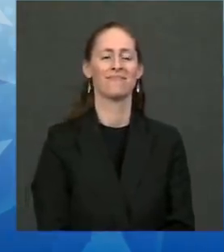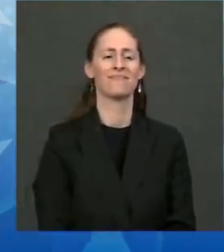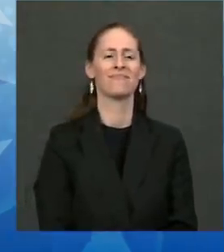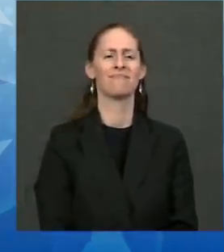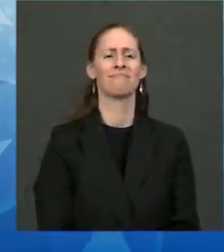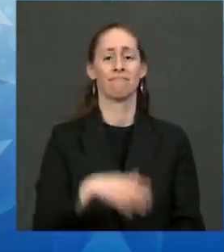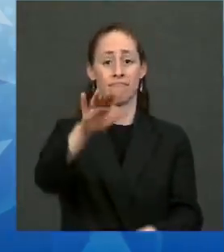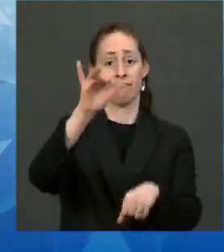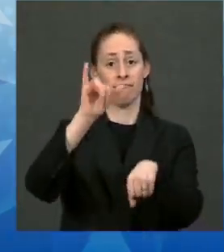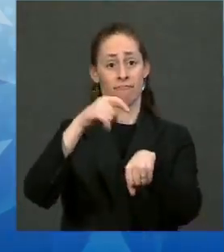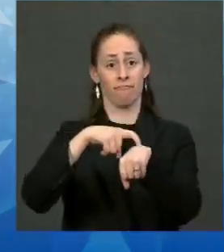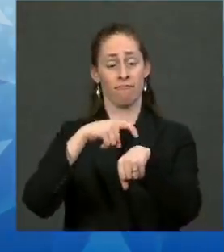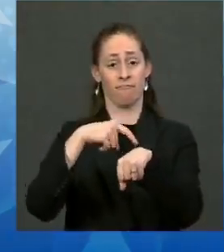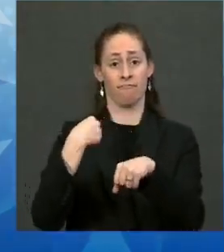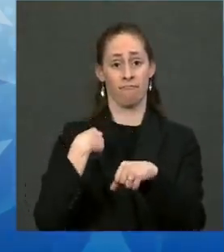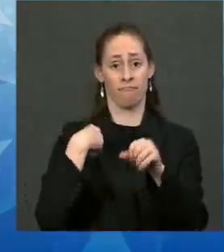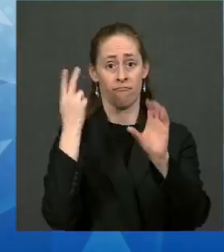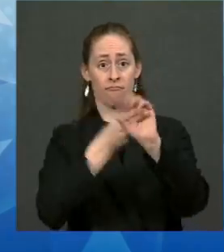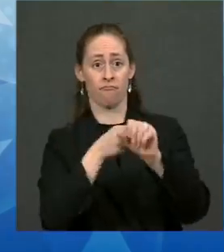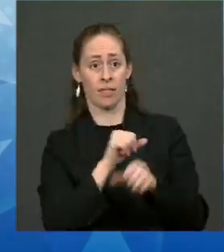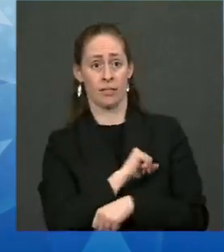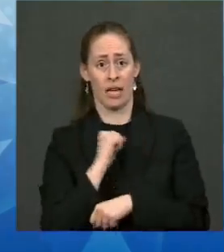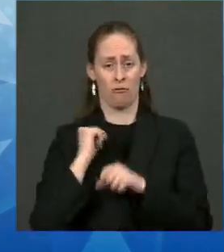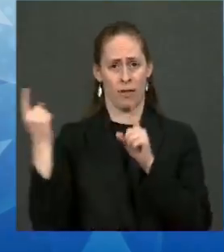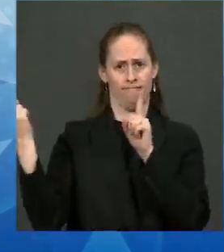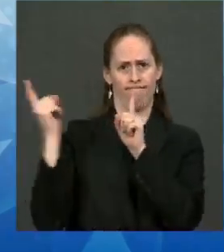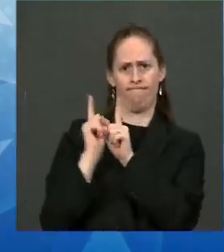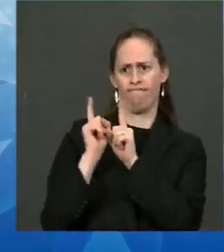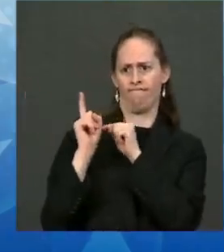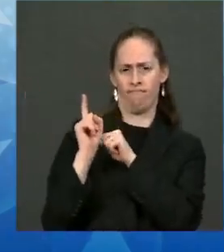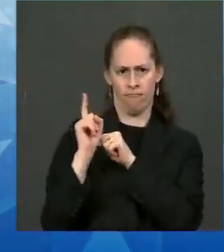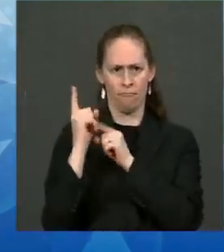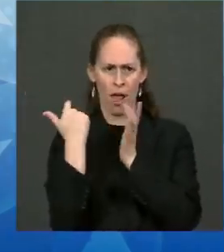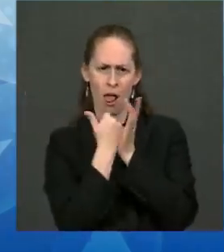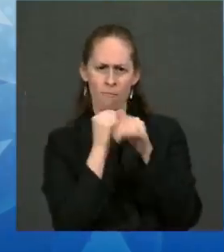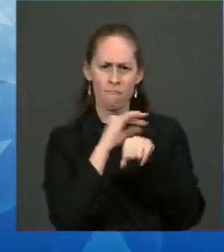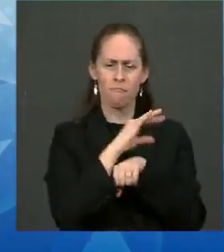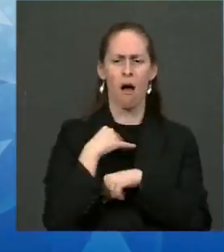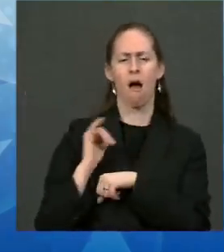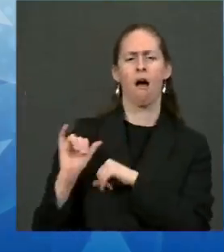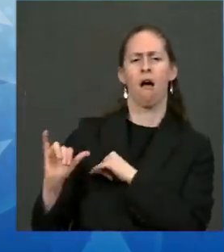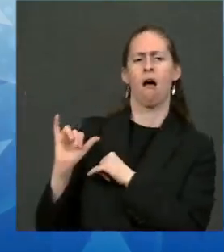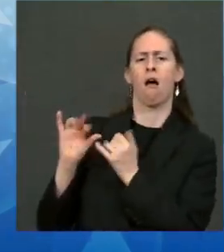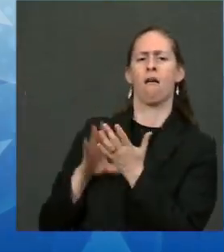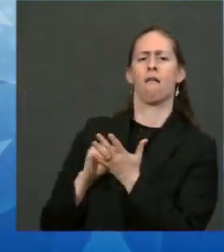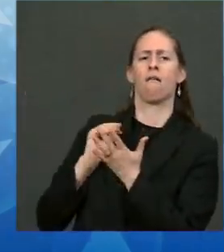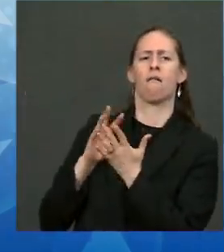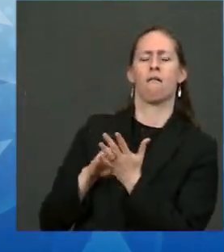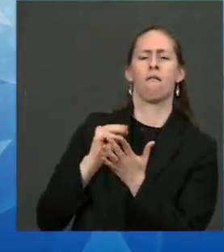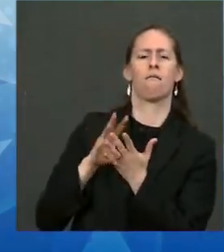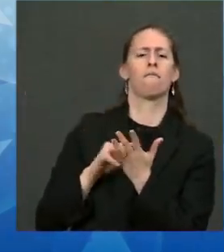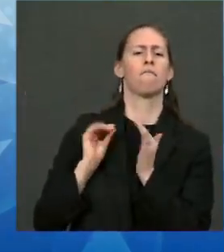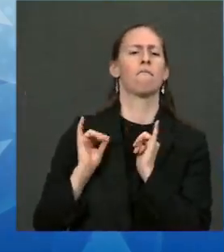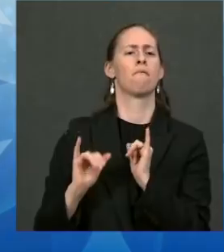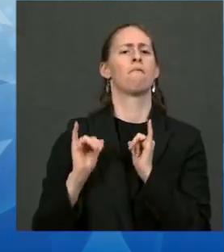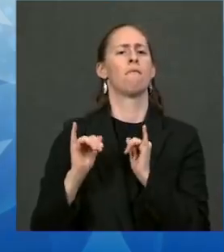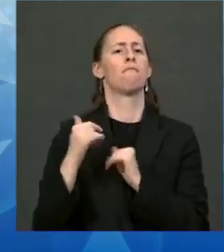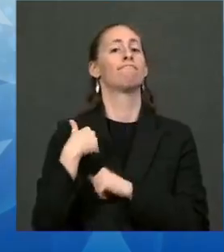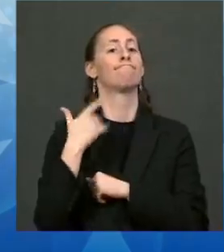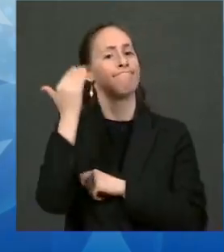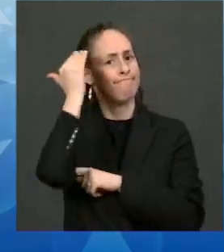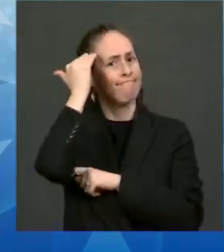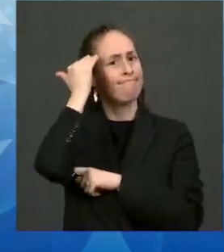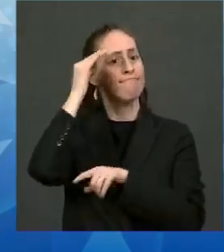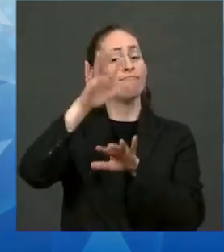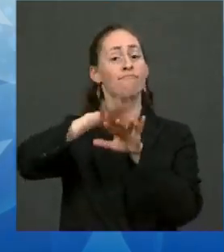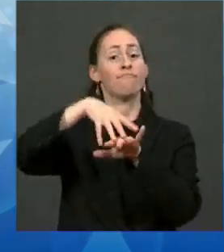understand the simple truth that I had only been vaguely aware of, and that is that tribal nations do better when they make their